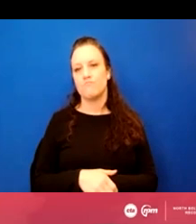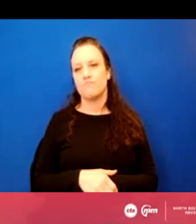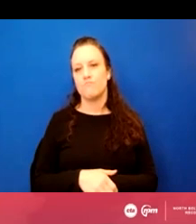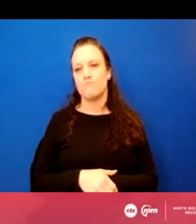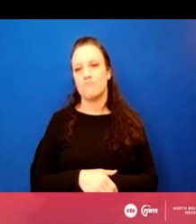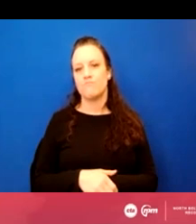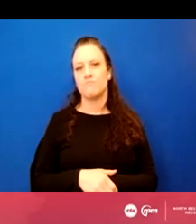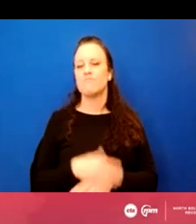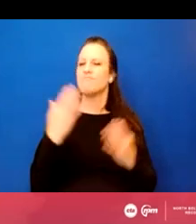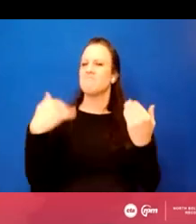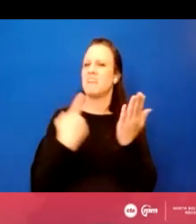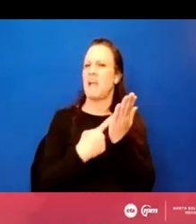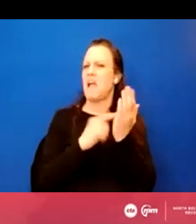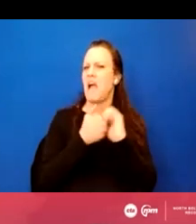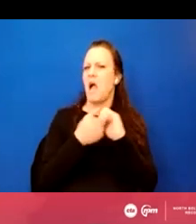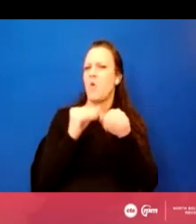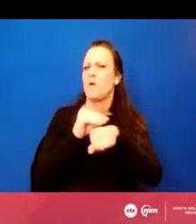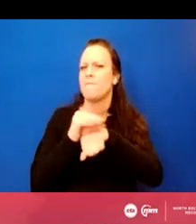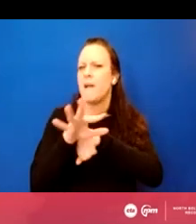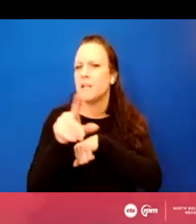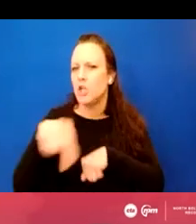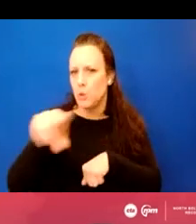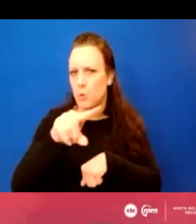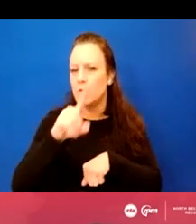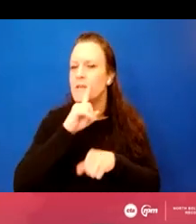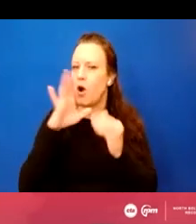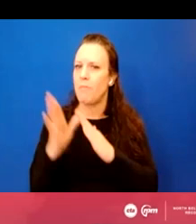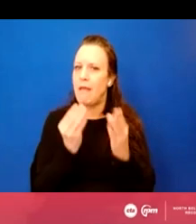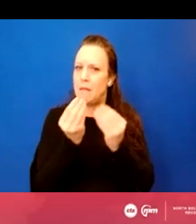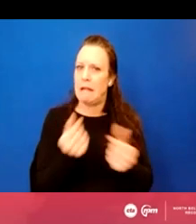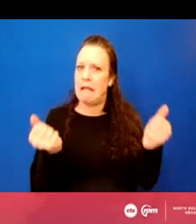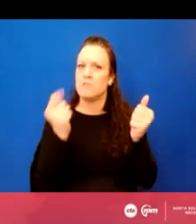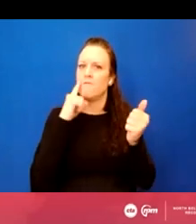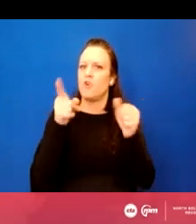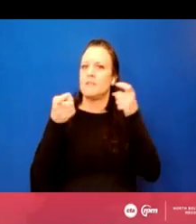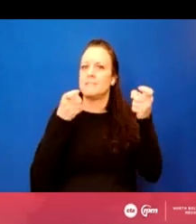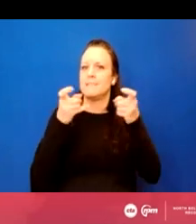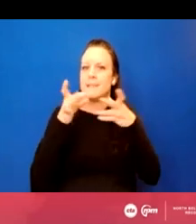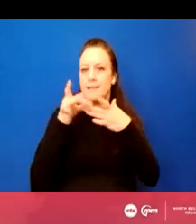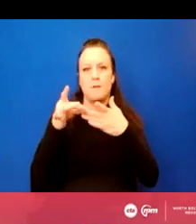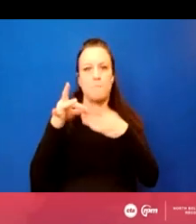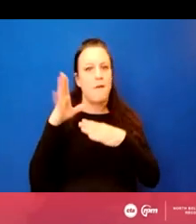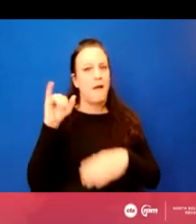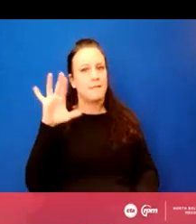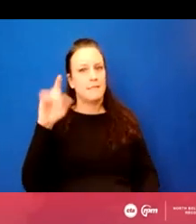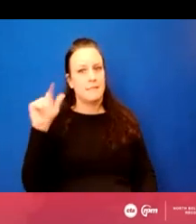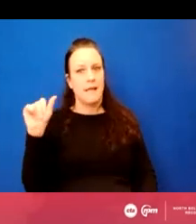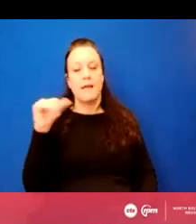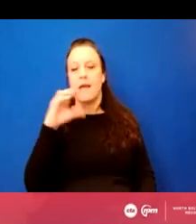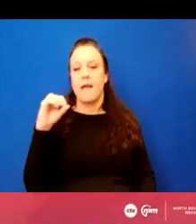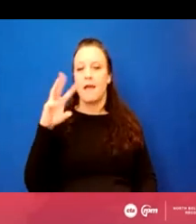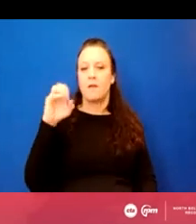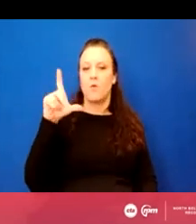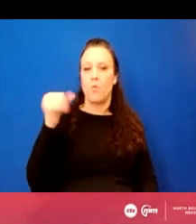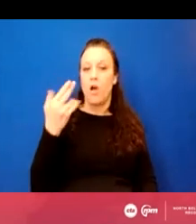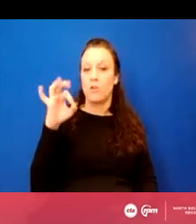Next, we'll discuss how this work will affect you in the community and our plan mitigations facilitated by CTA and the contractor Walsh floor. You